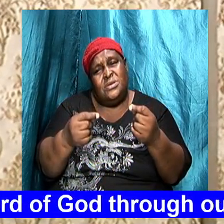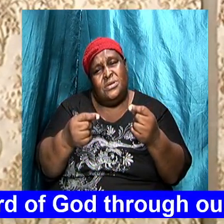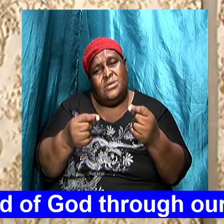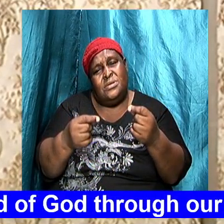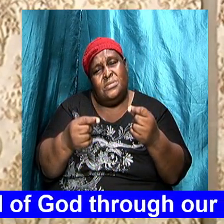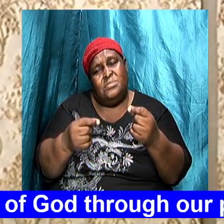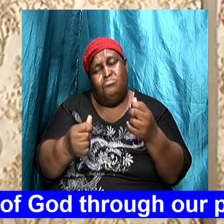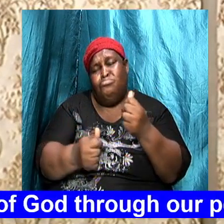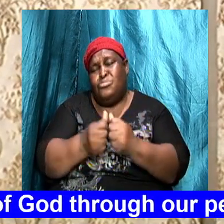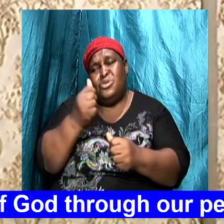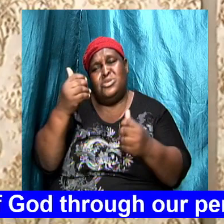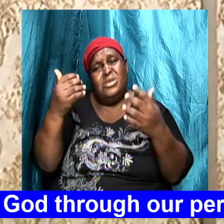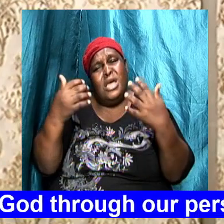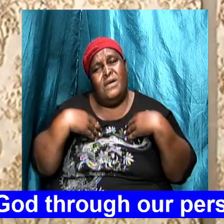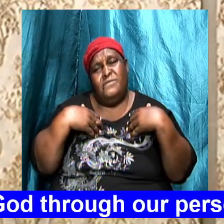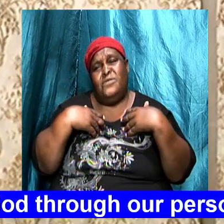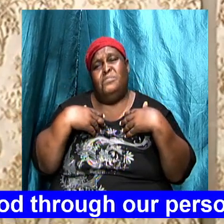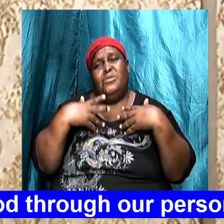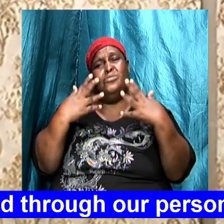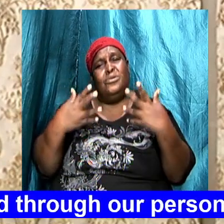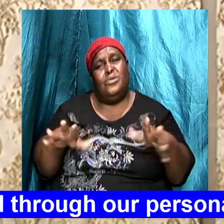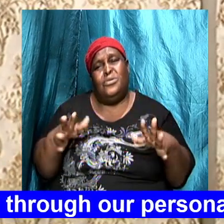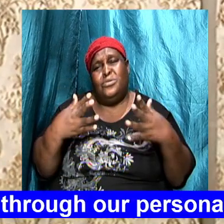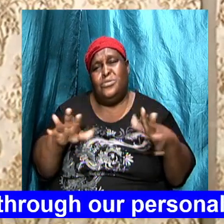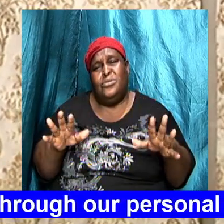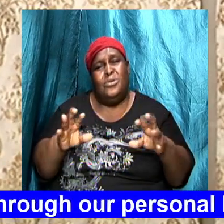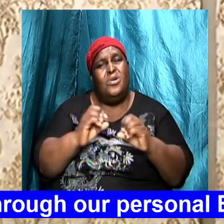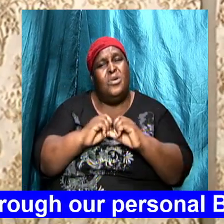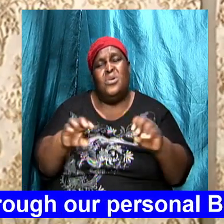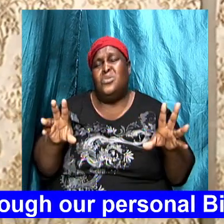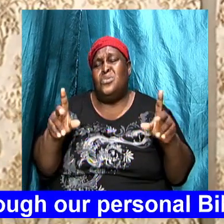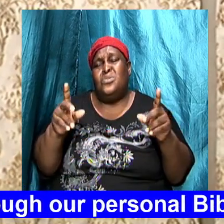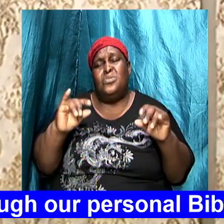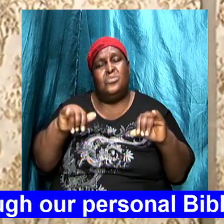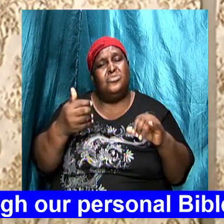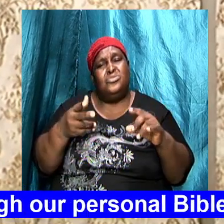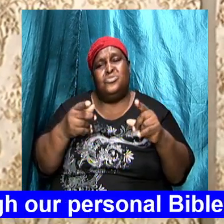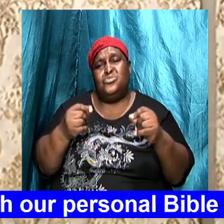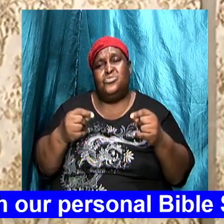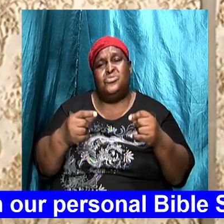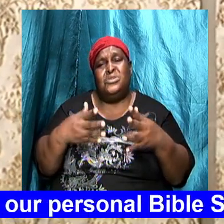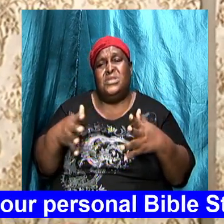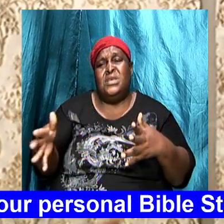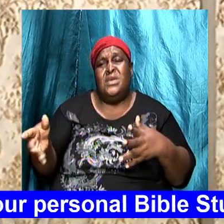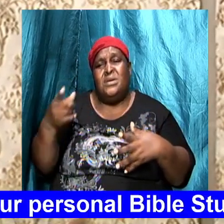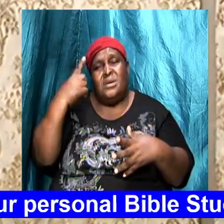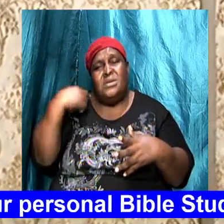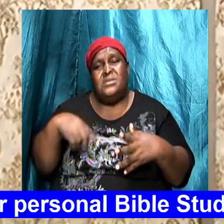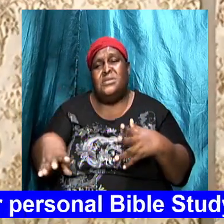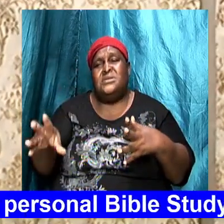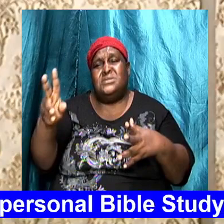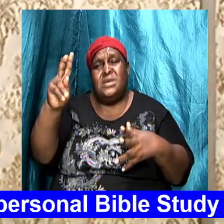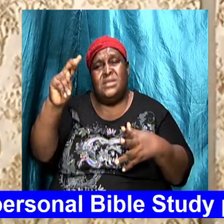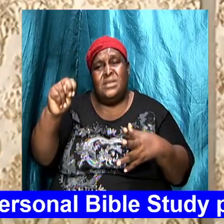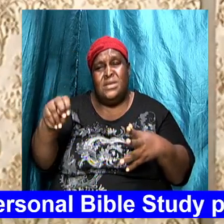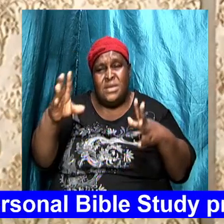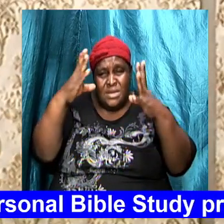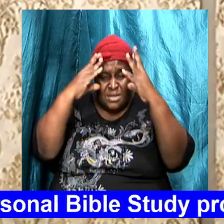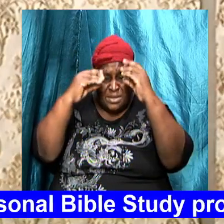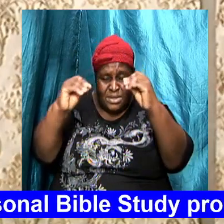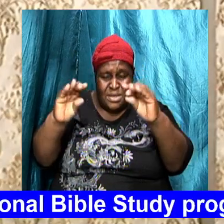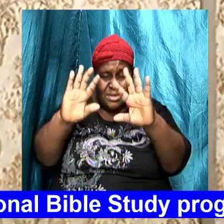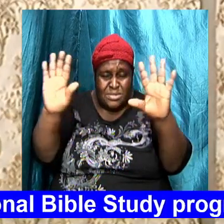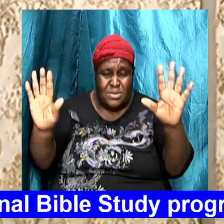don't just do the things because we look around and see that there is a need to teach a Sunday school class